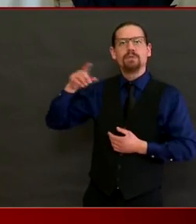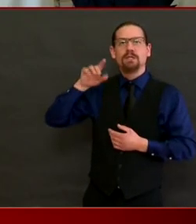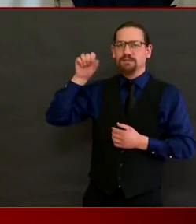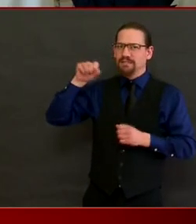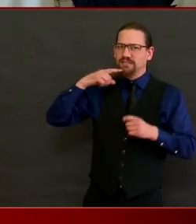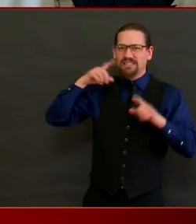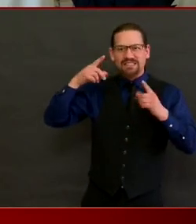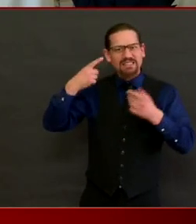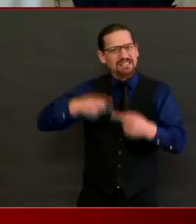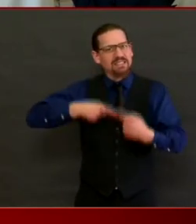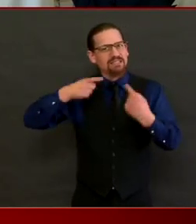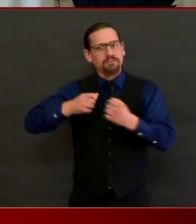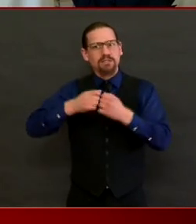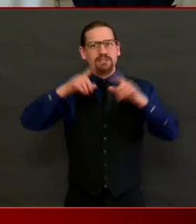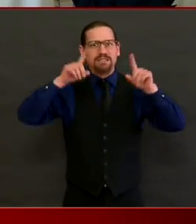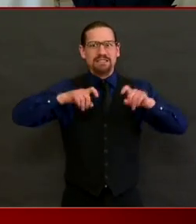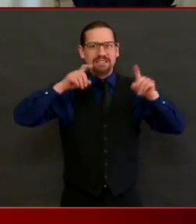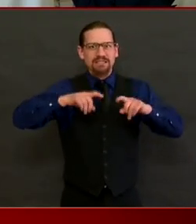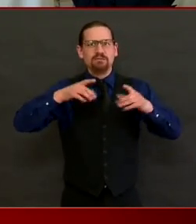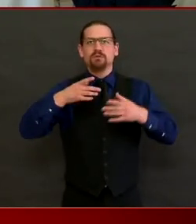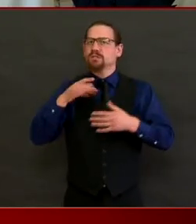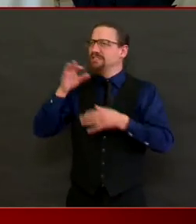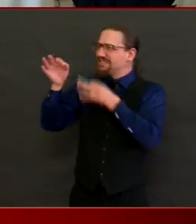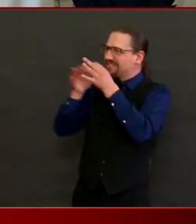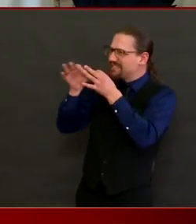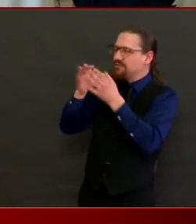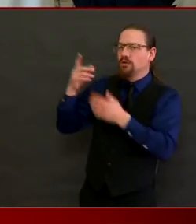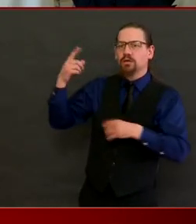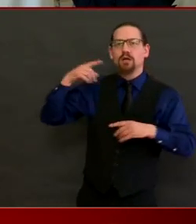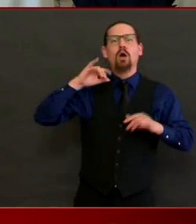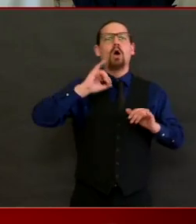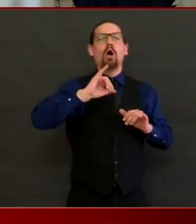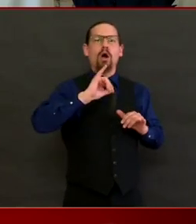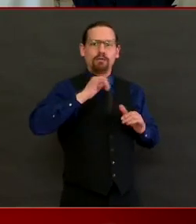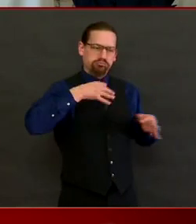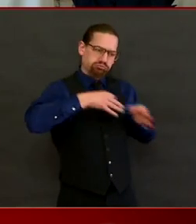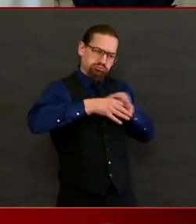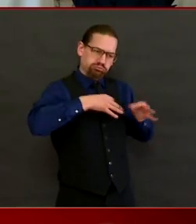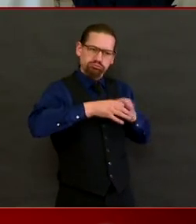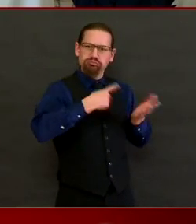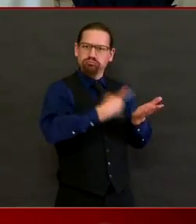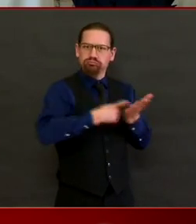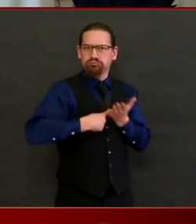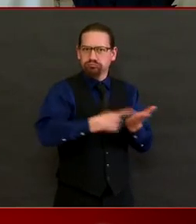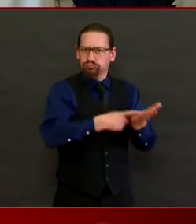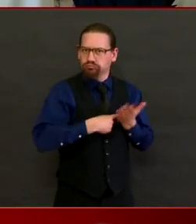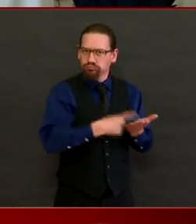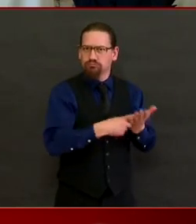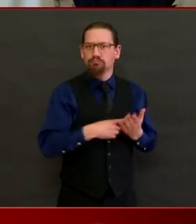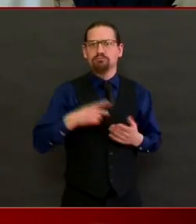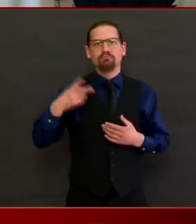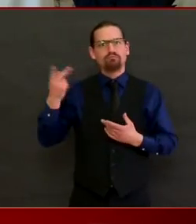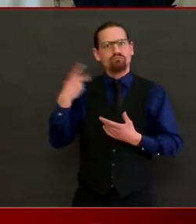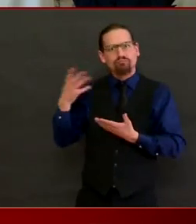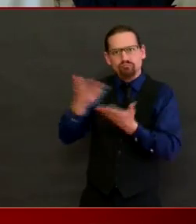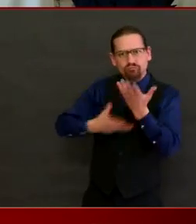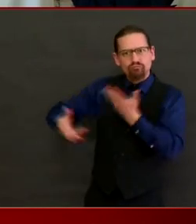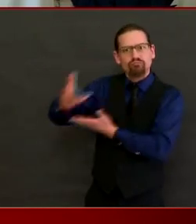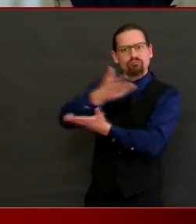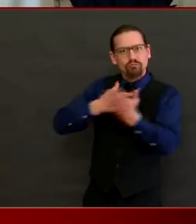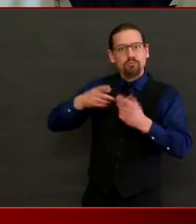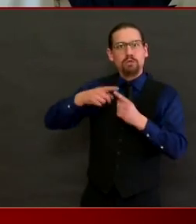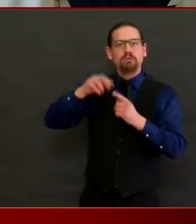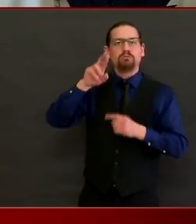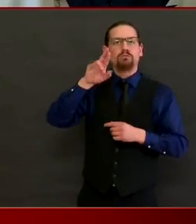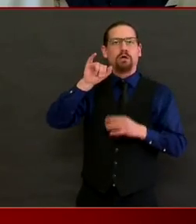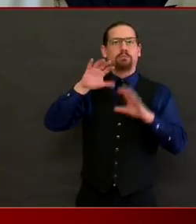She was responsive. She talked to Dr. Alexander Scott. So it hasn't always been easy to get everything that